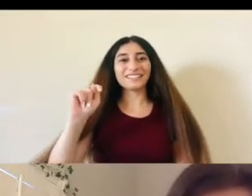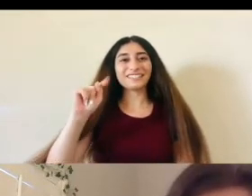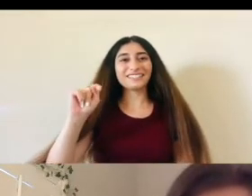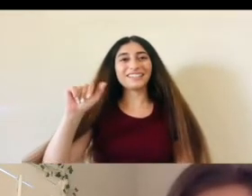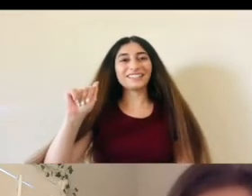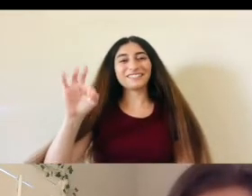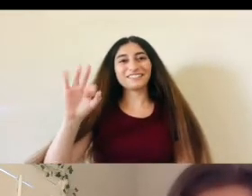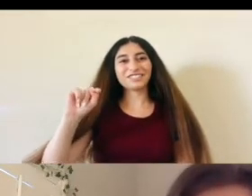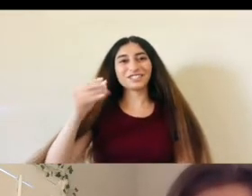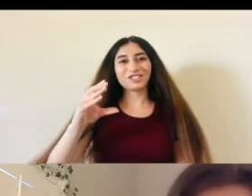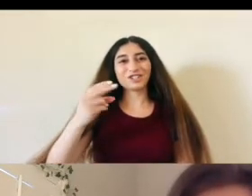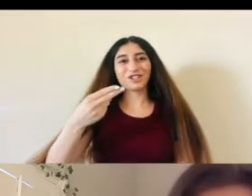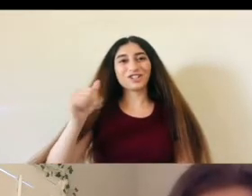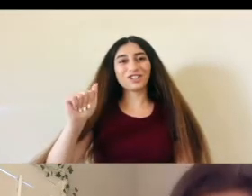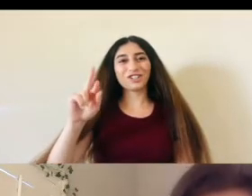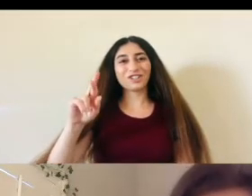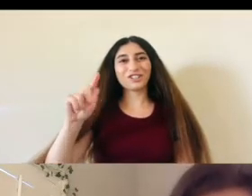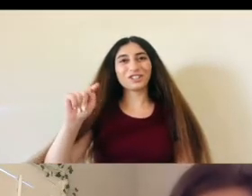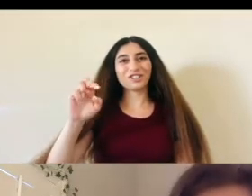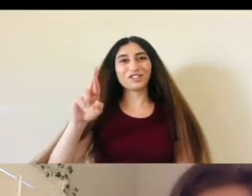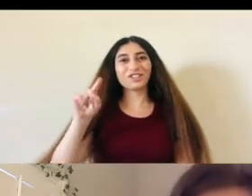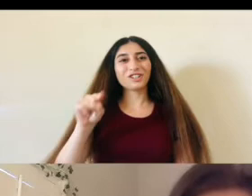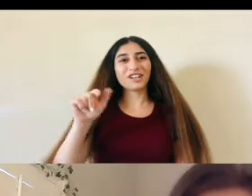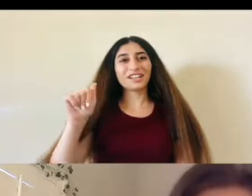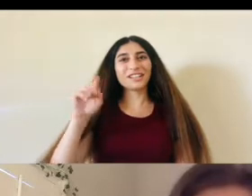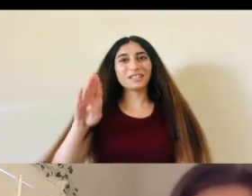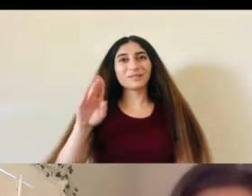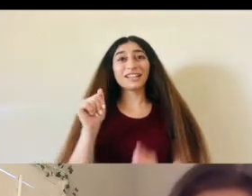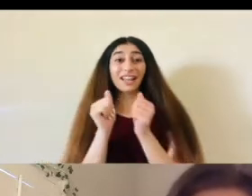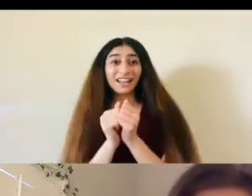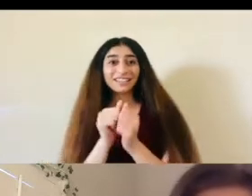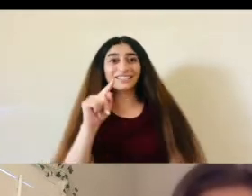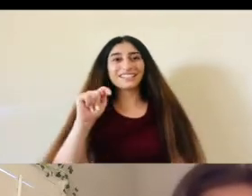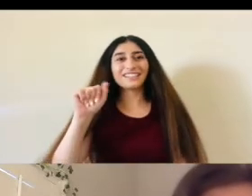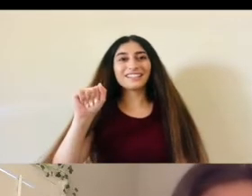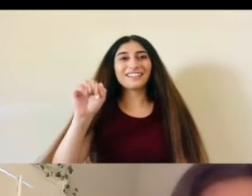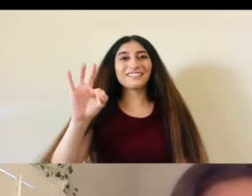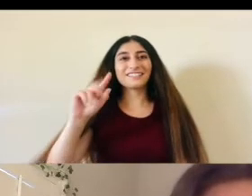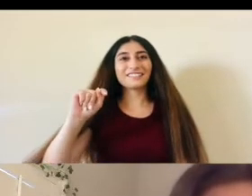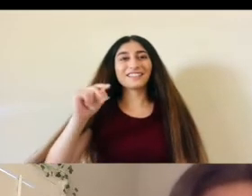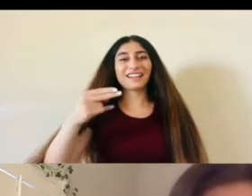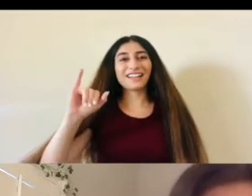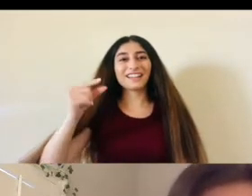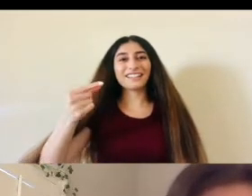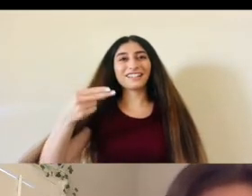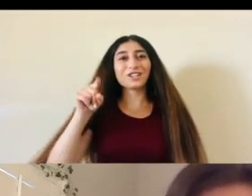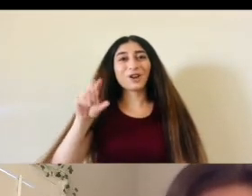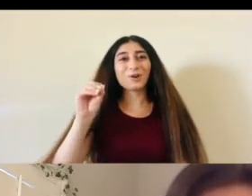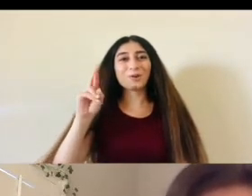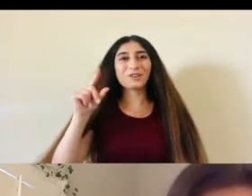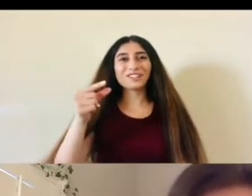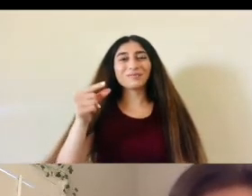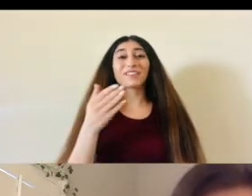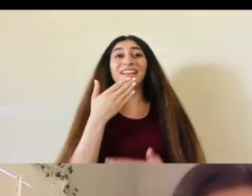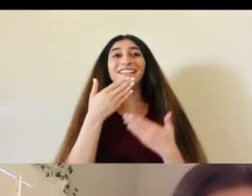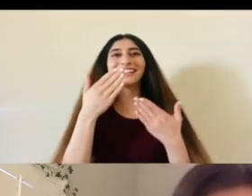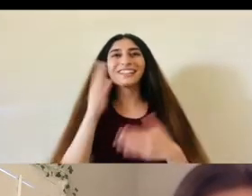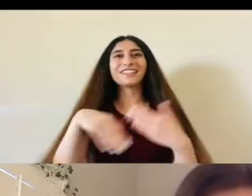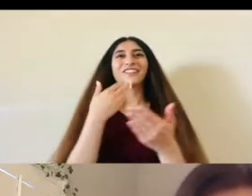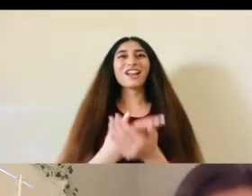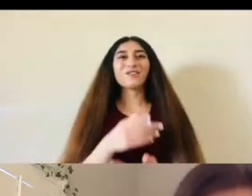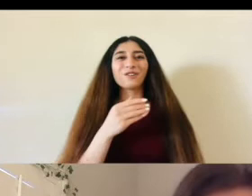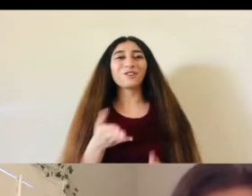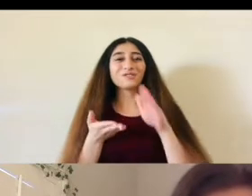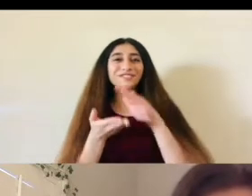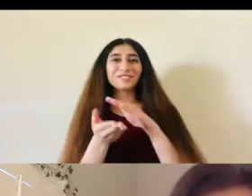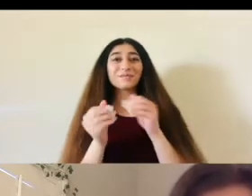instagram at taft charter.asb and tafti.org thank you to everyone who submitted